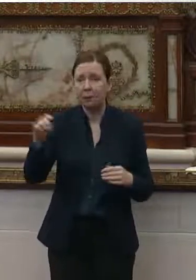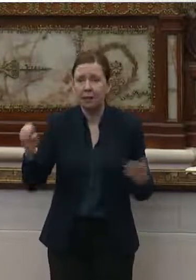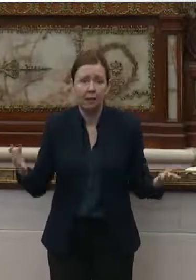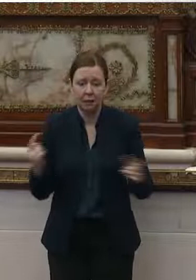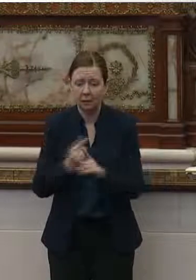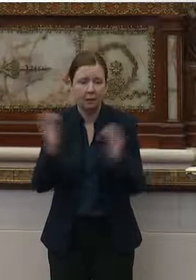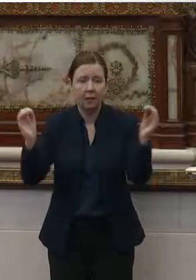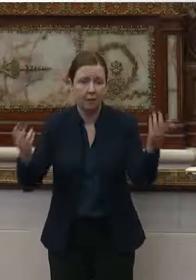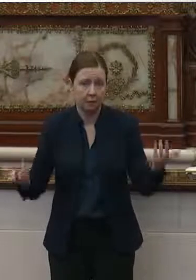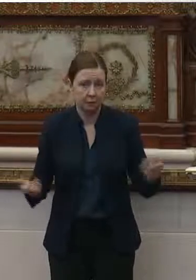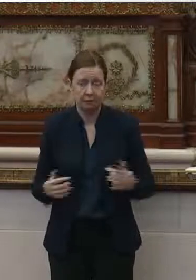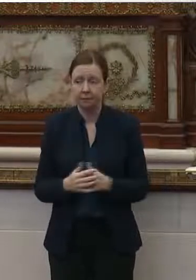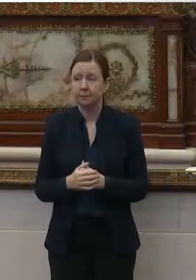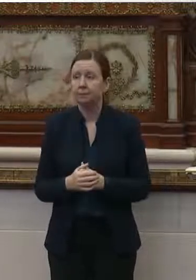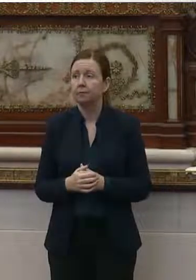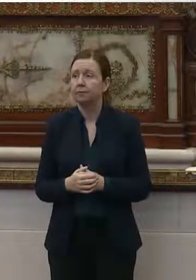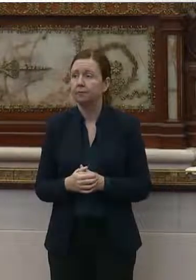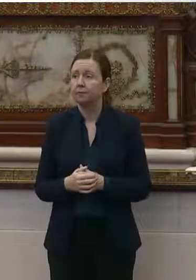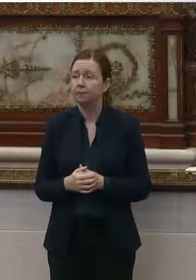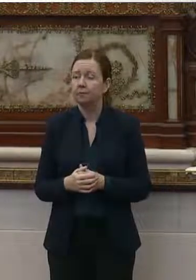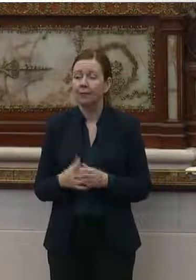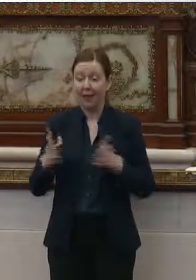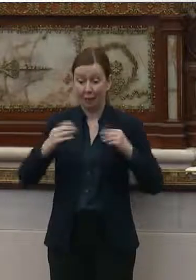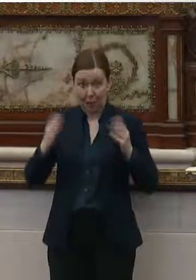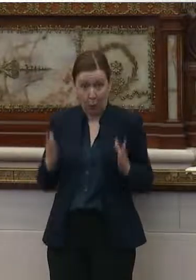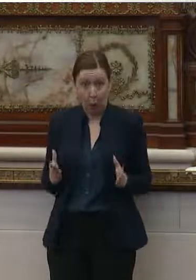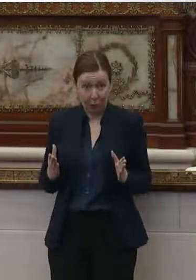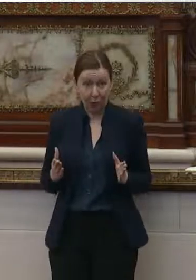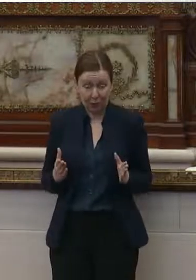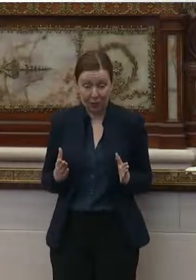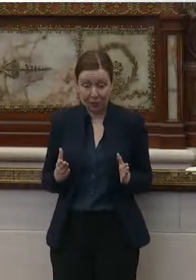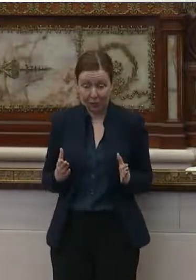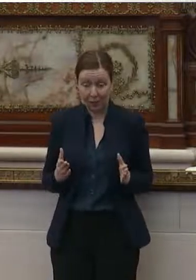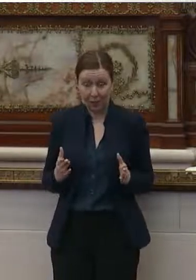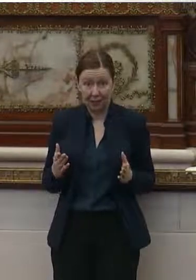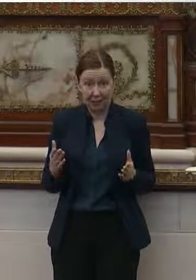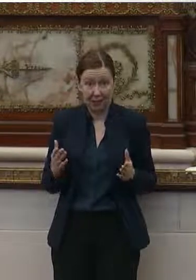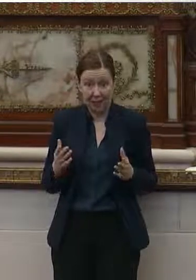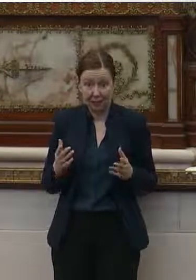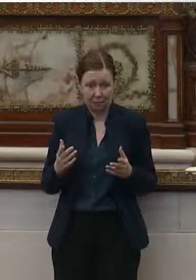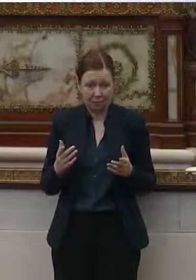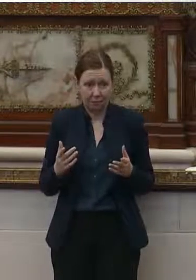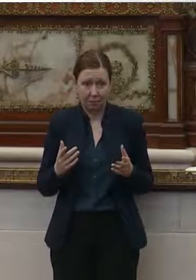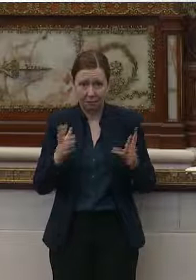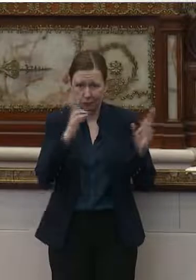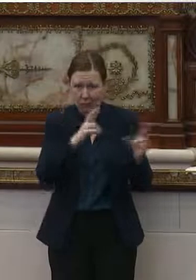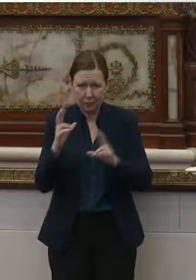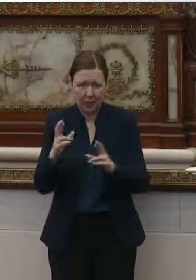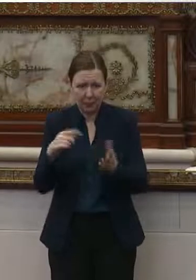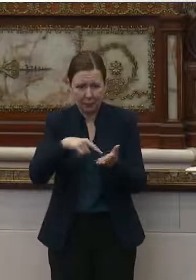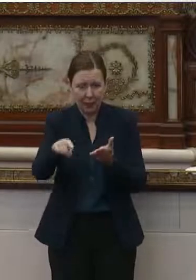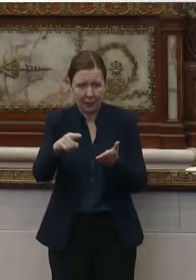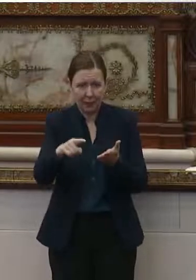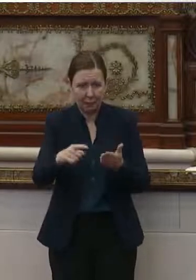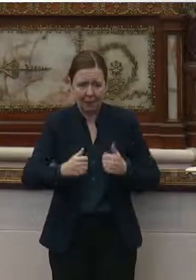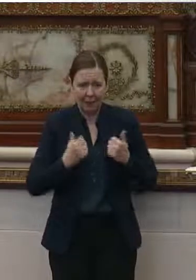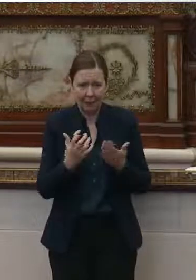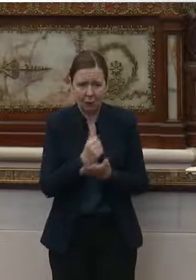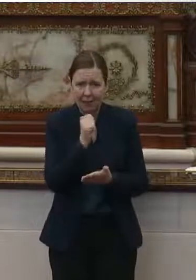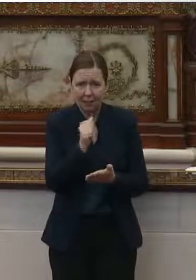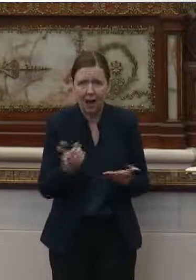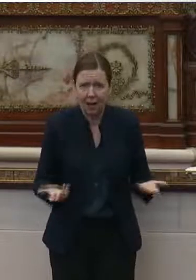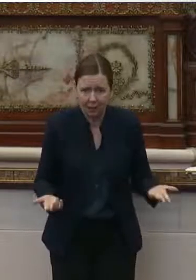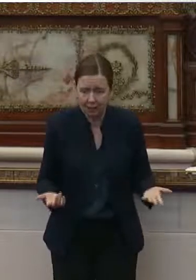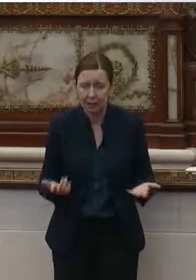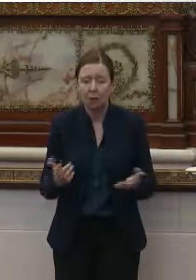PPE. And the owners treating their caregivers with respect and paying them a living wage. Workers should